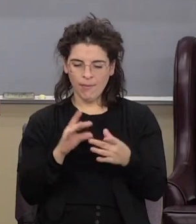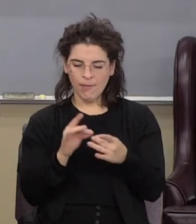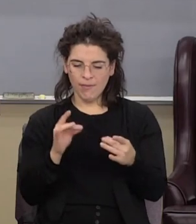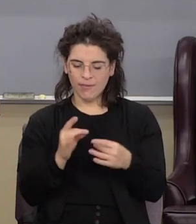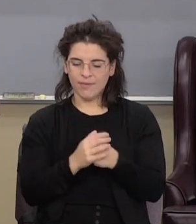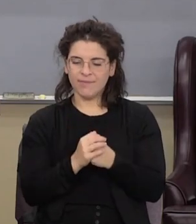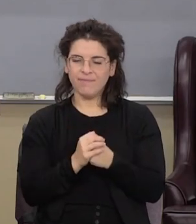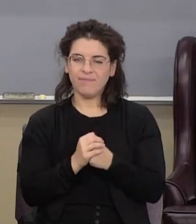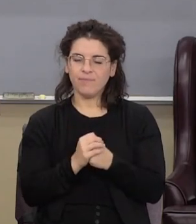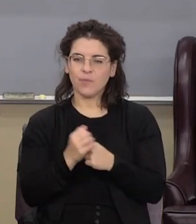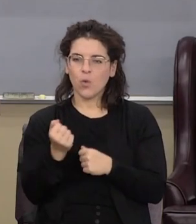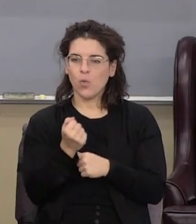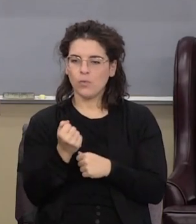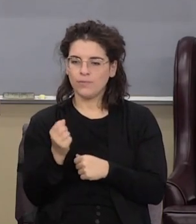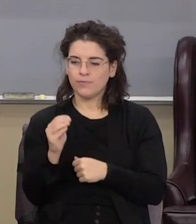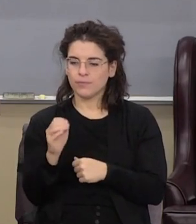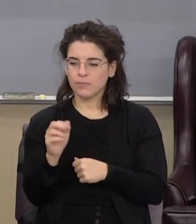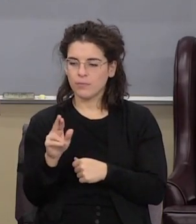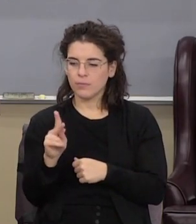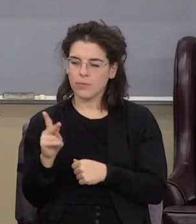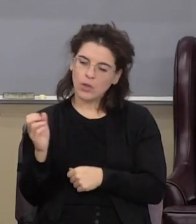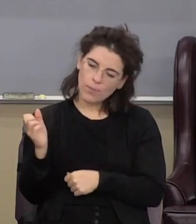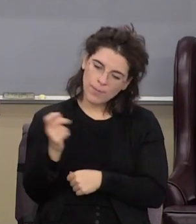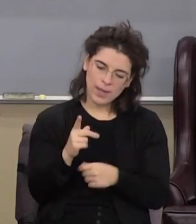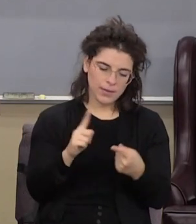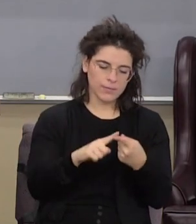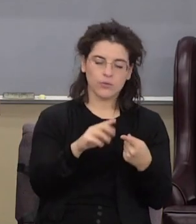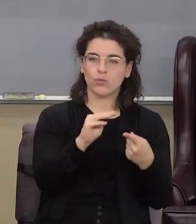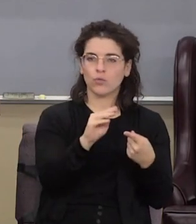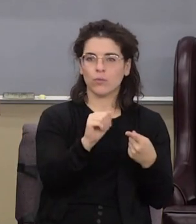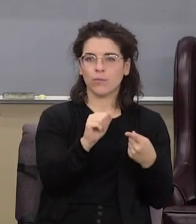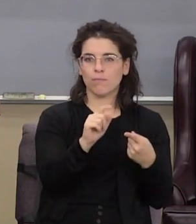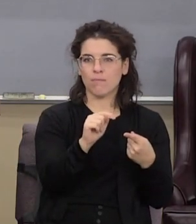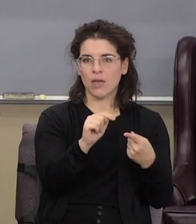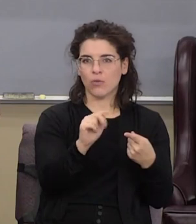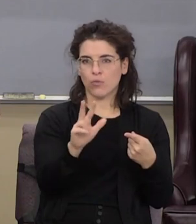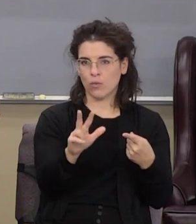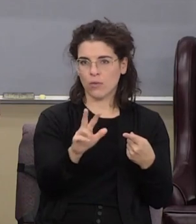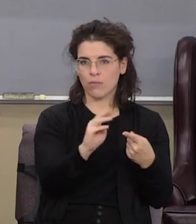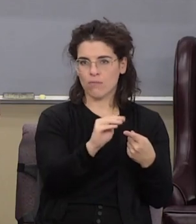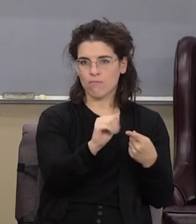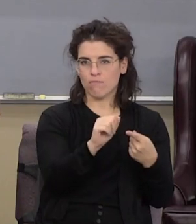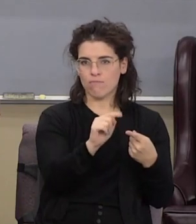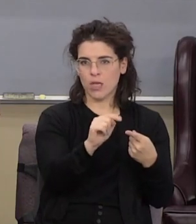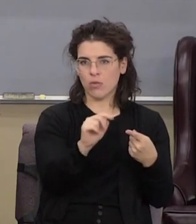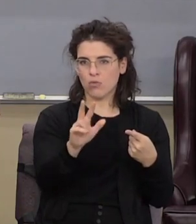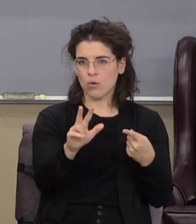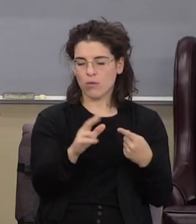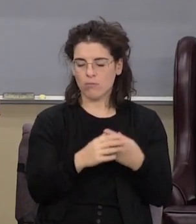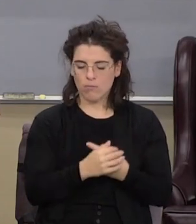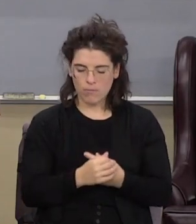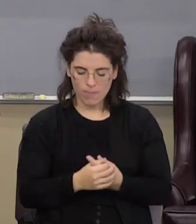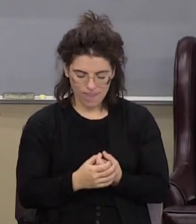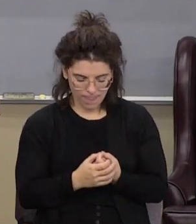hold your hand here and Mark come back with me to Matthew chapter 3 the gospel of the kingdom